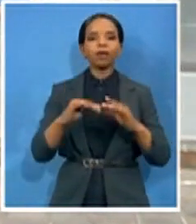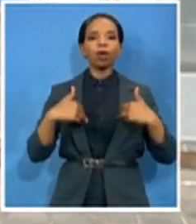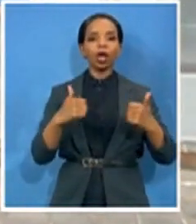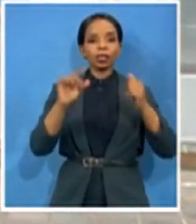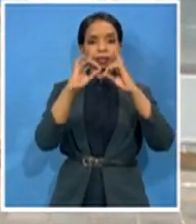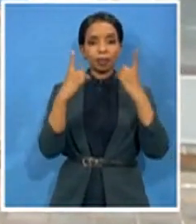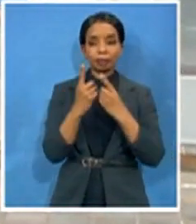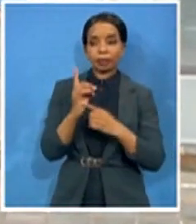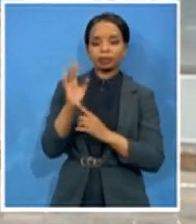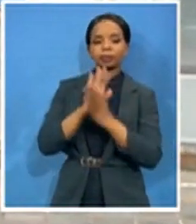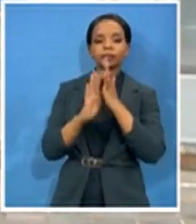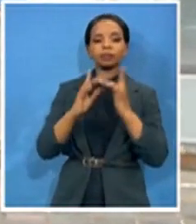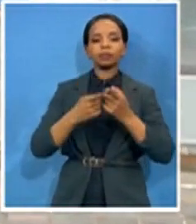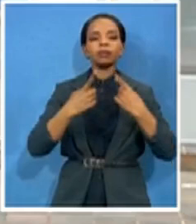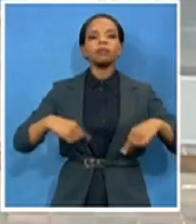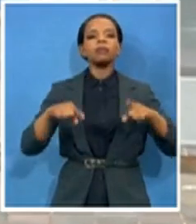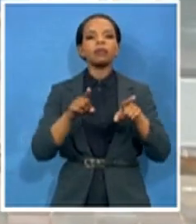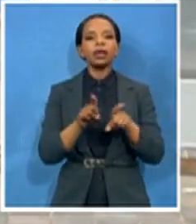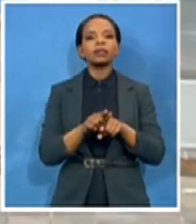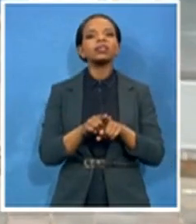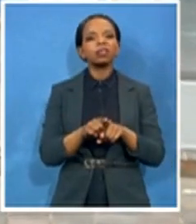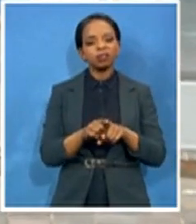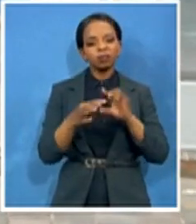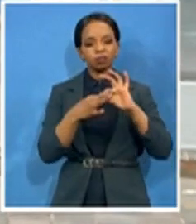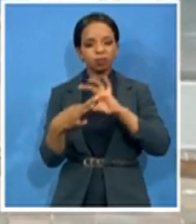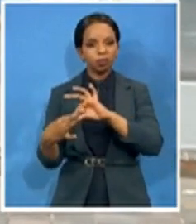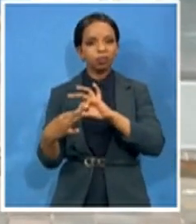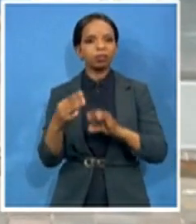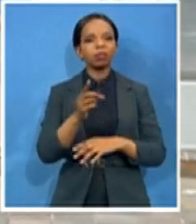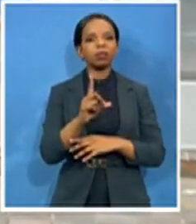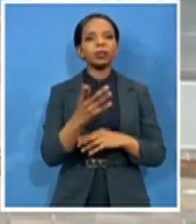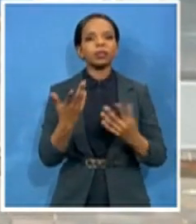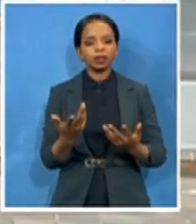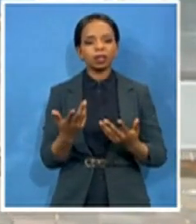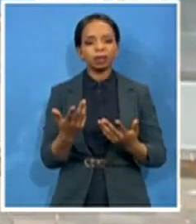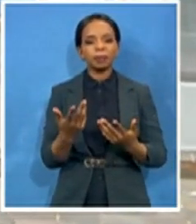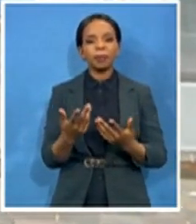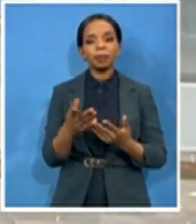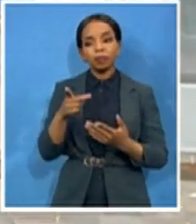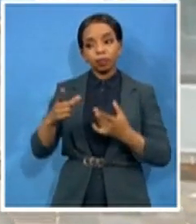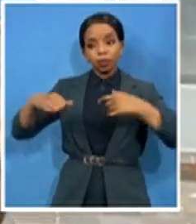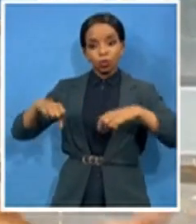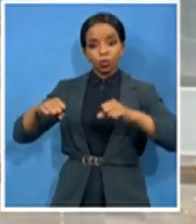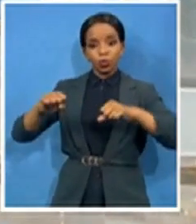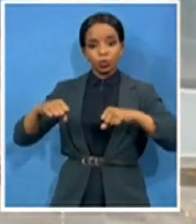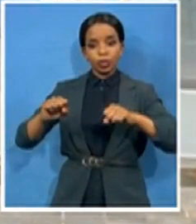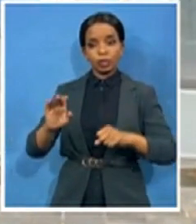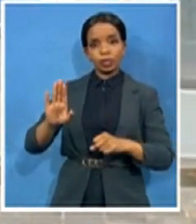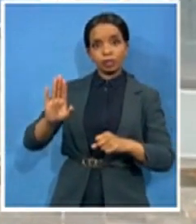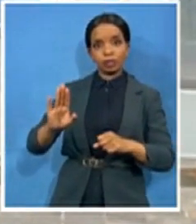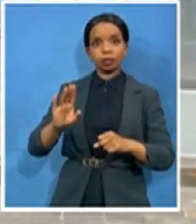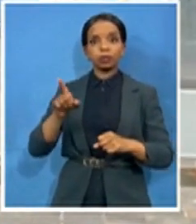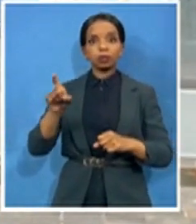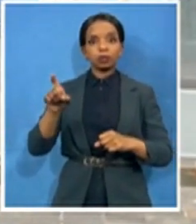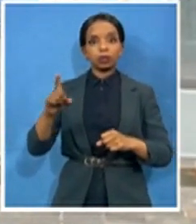regards to the purchase of these scooters and what appeared to be them being summoned